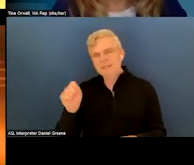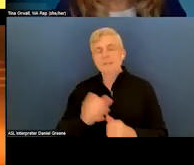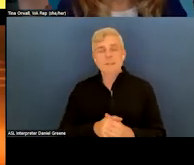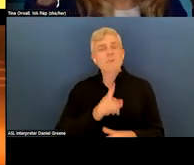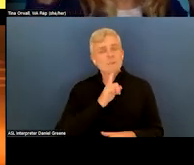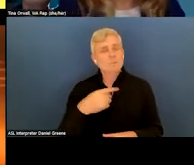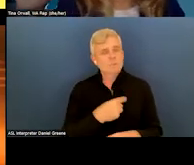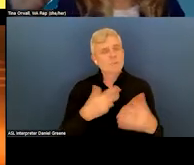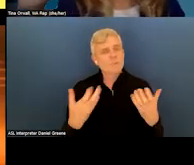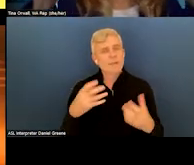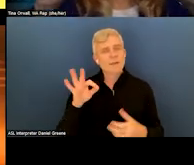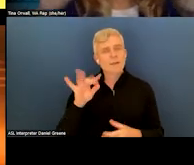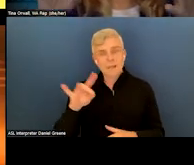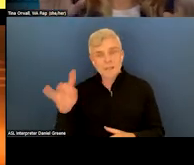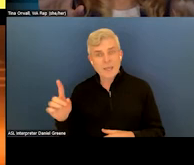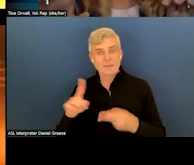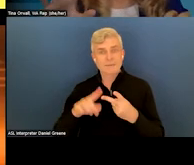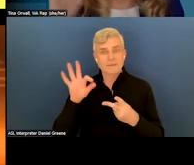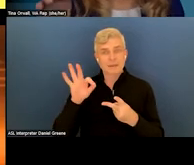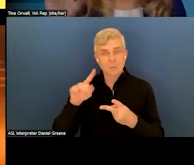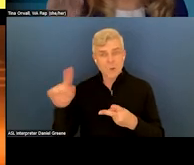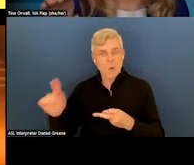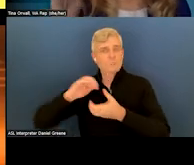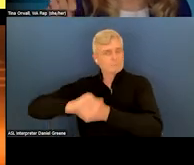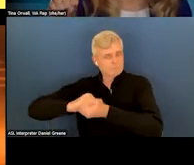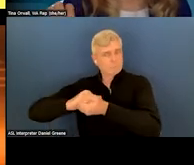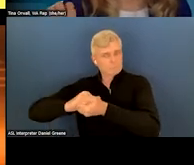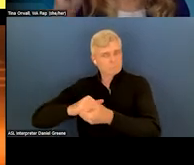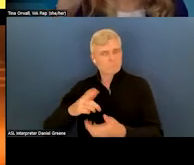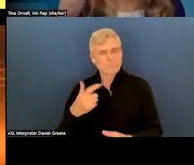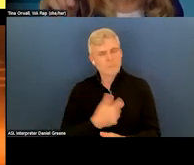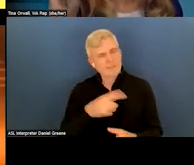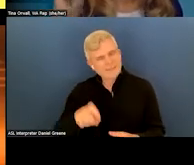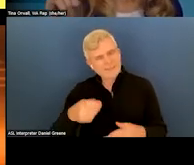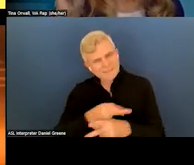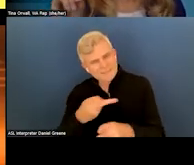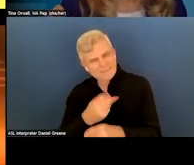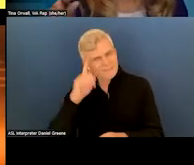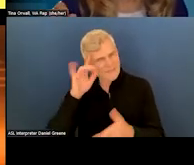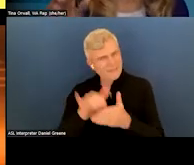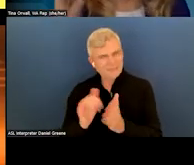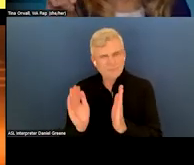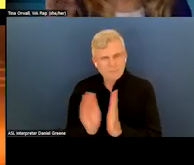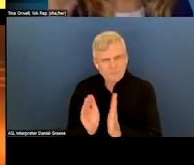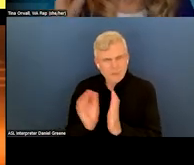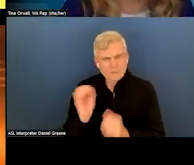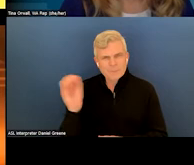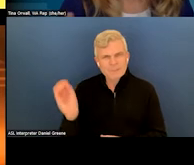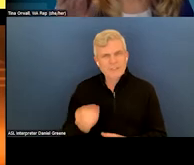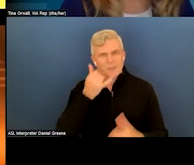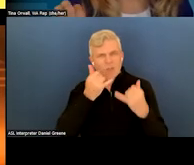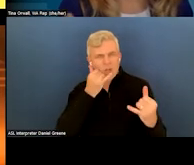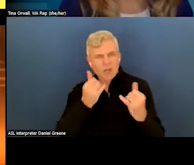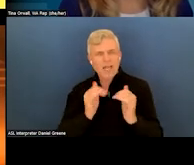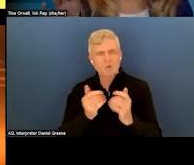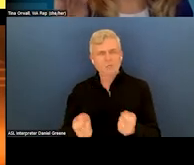988 and 9-1-1 to be partners, we're going to have to figure out for that small percentage of calls how to rapidly